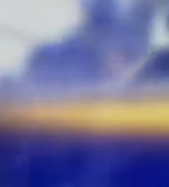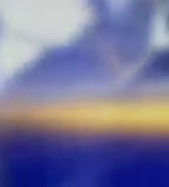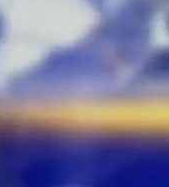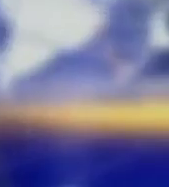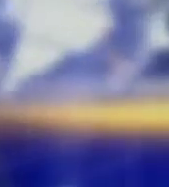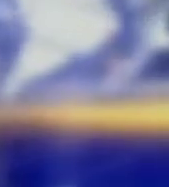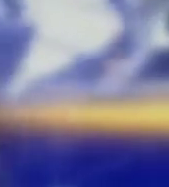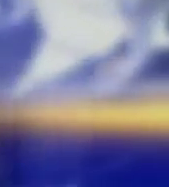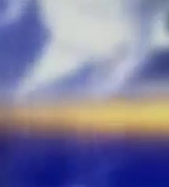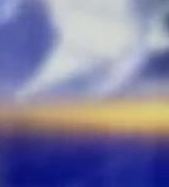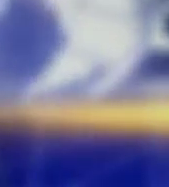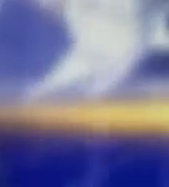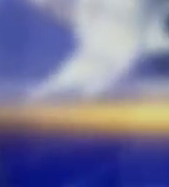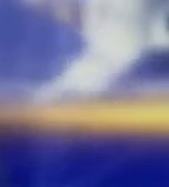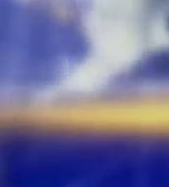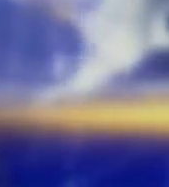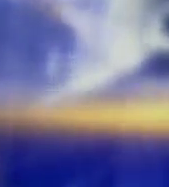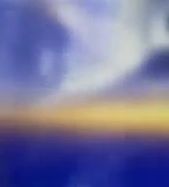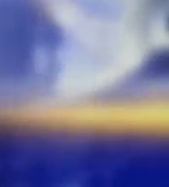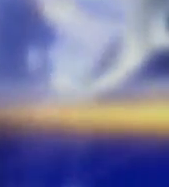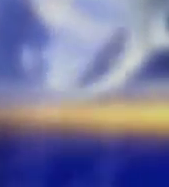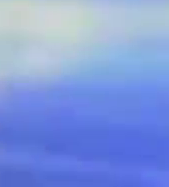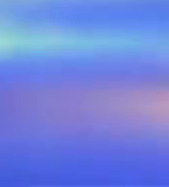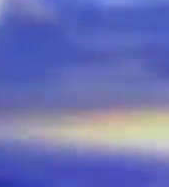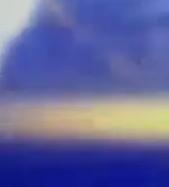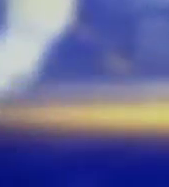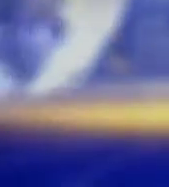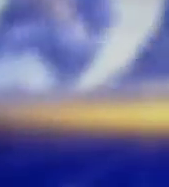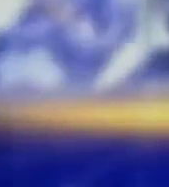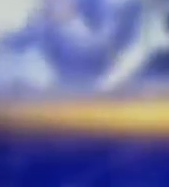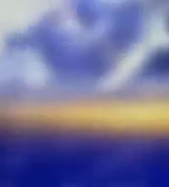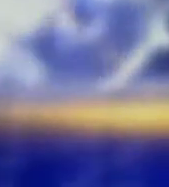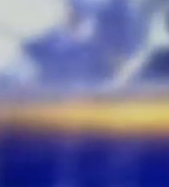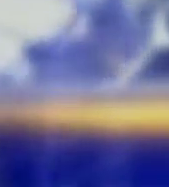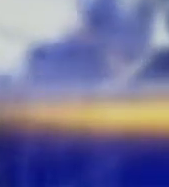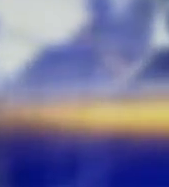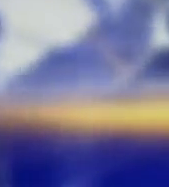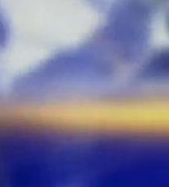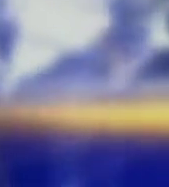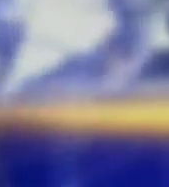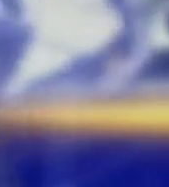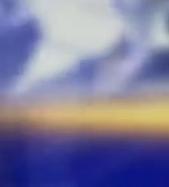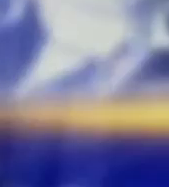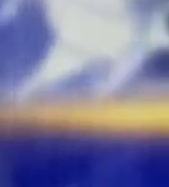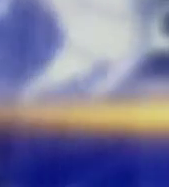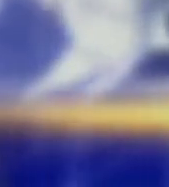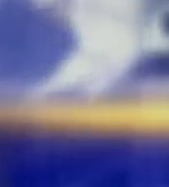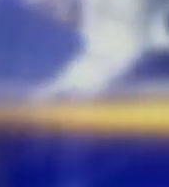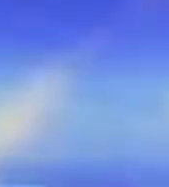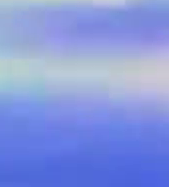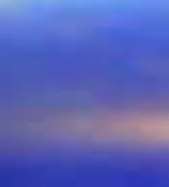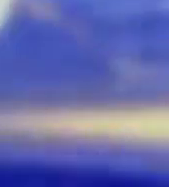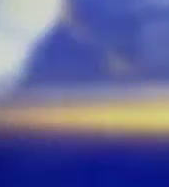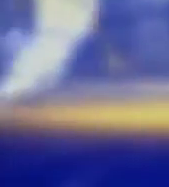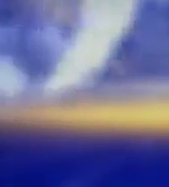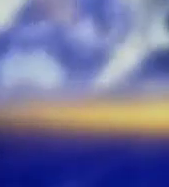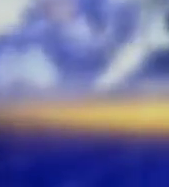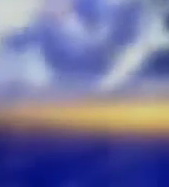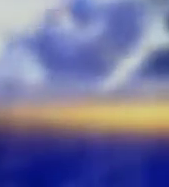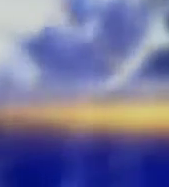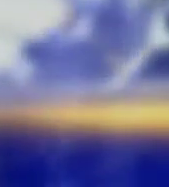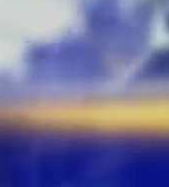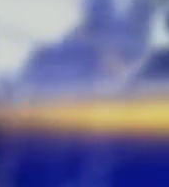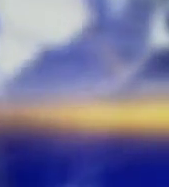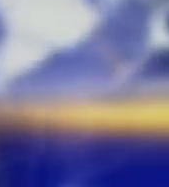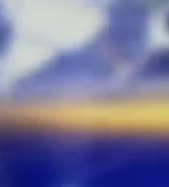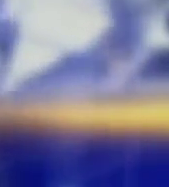principal, Mark Finlayson, told the local daily that a deal to sell the supermarket chains remaining for stores to super value had been finalized, adding